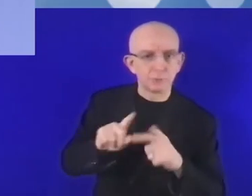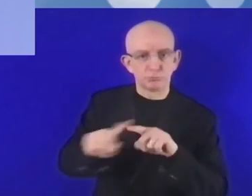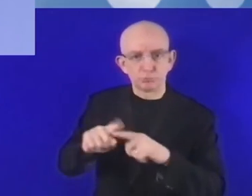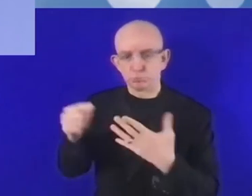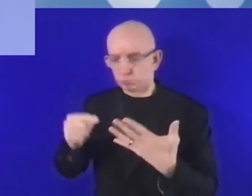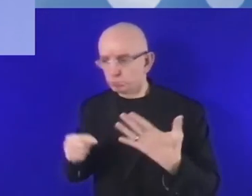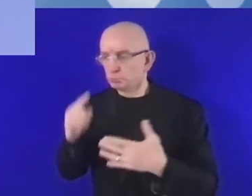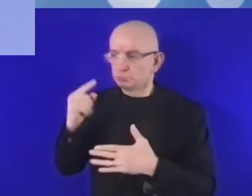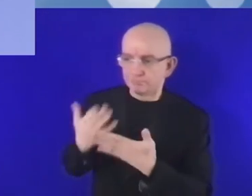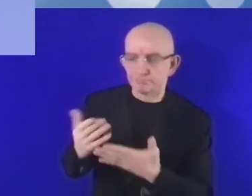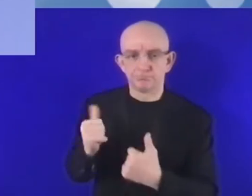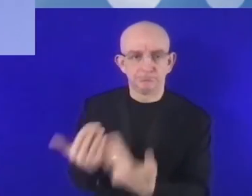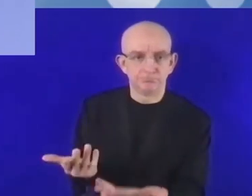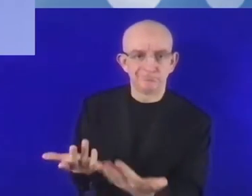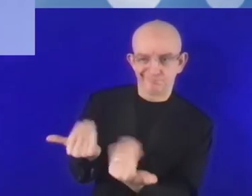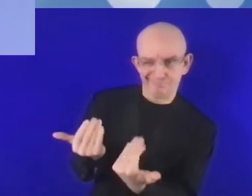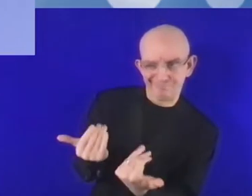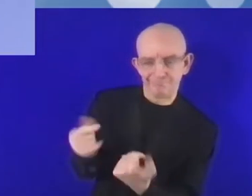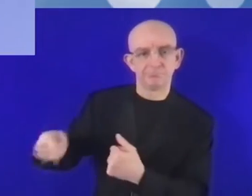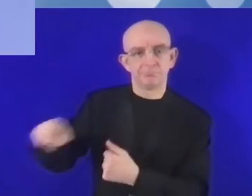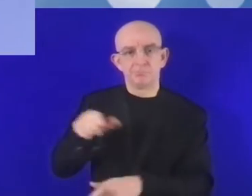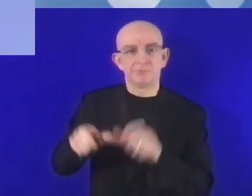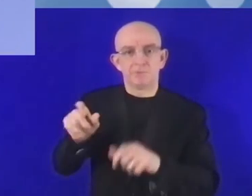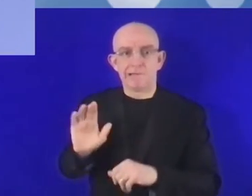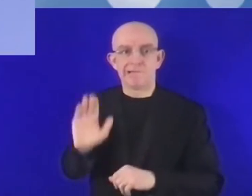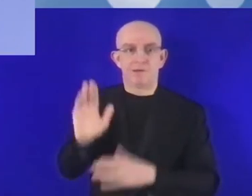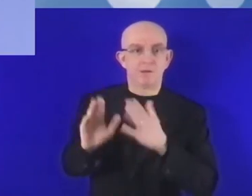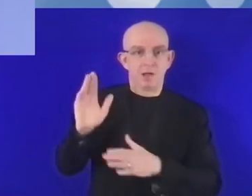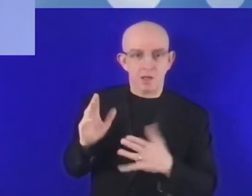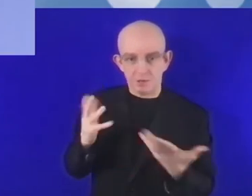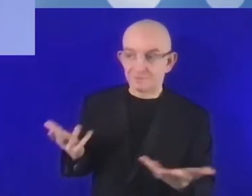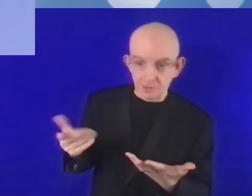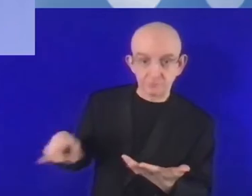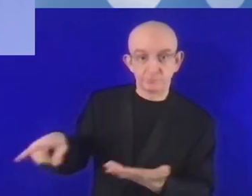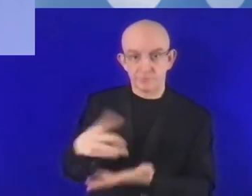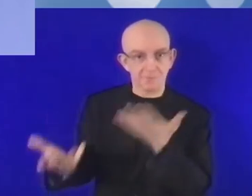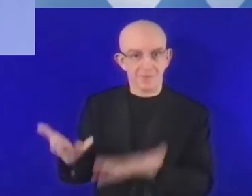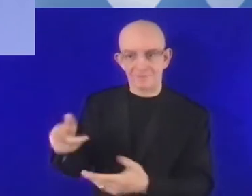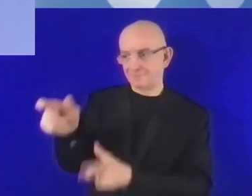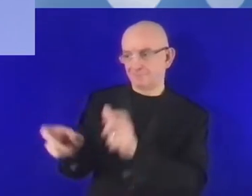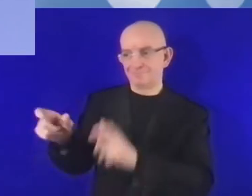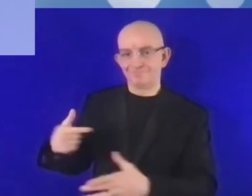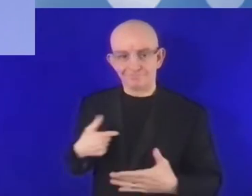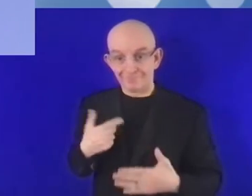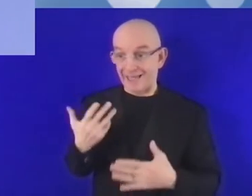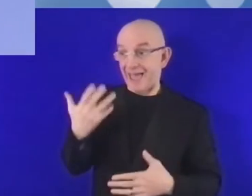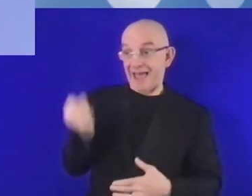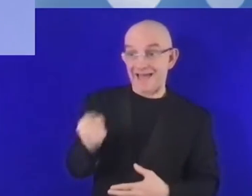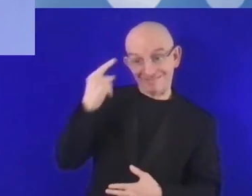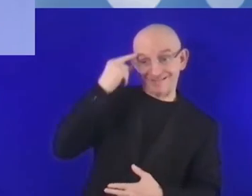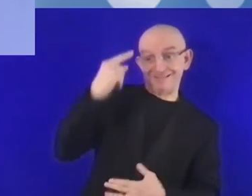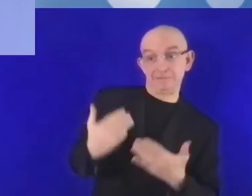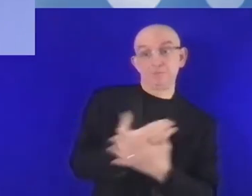enough resources or enough finance. So we have to think on making them free of tax,